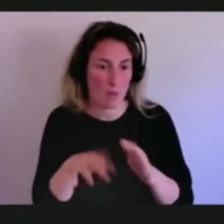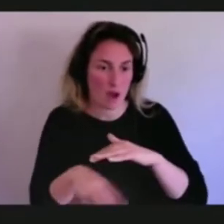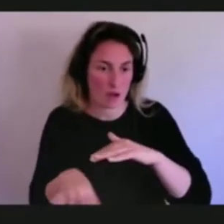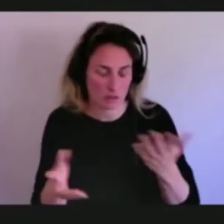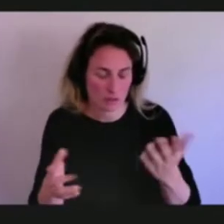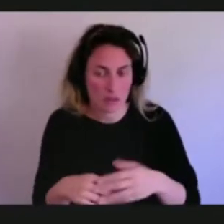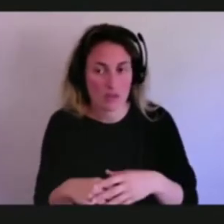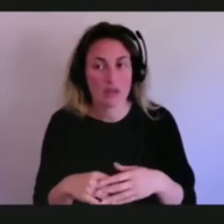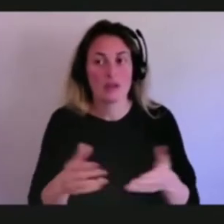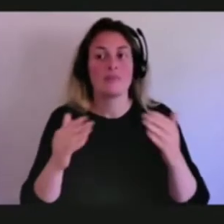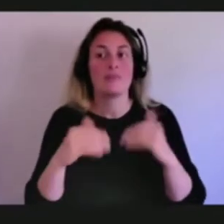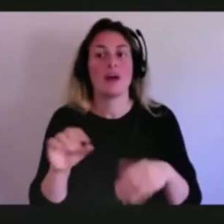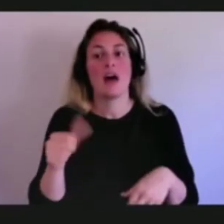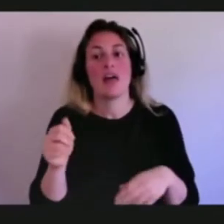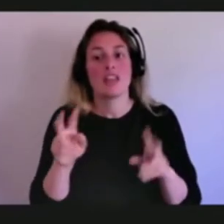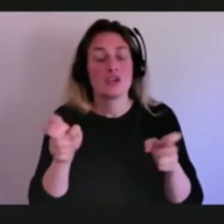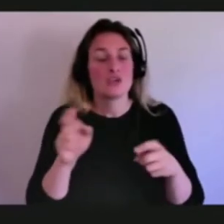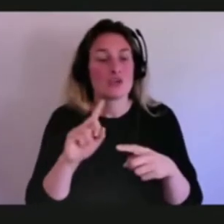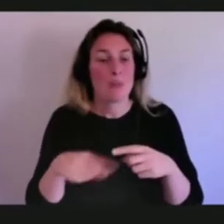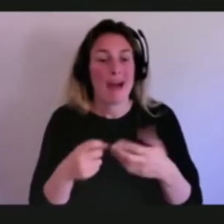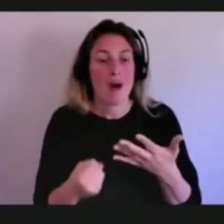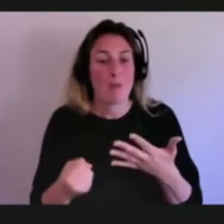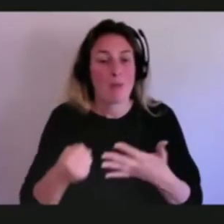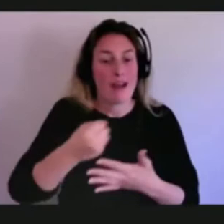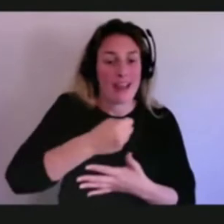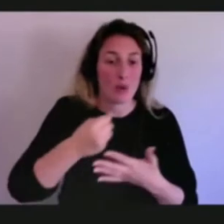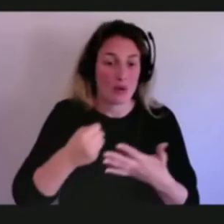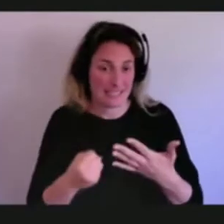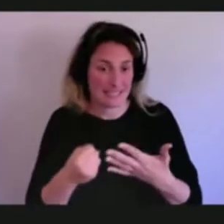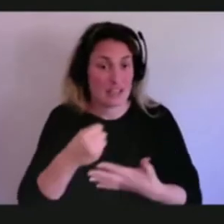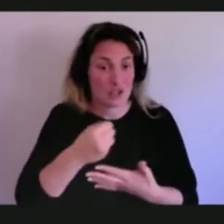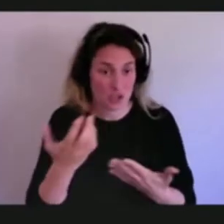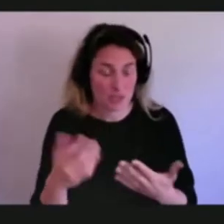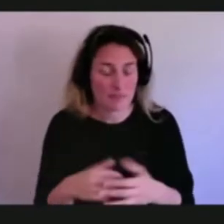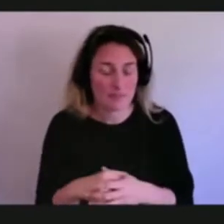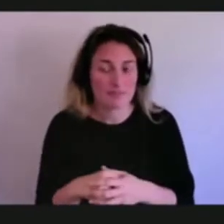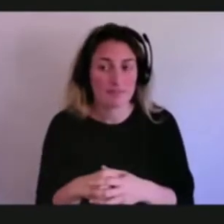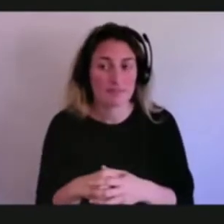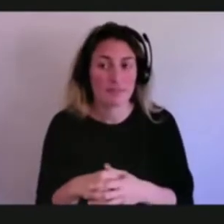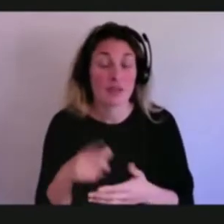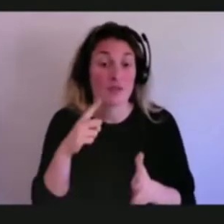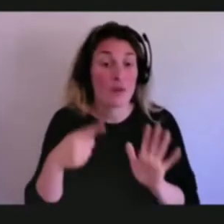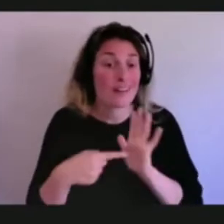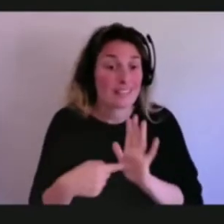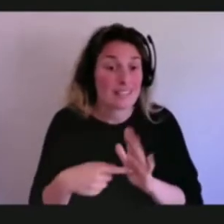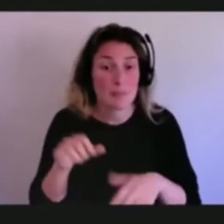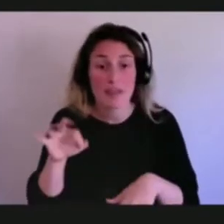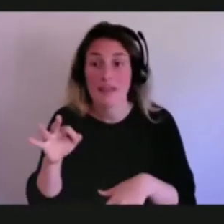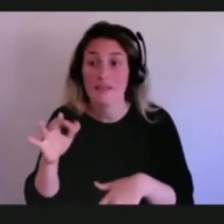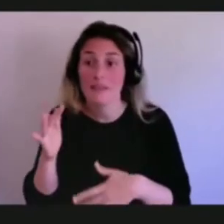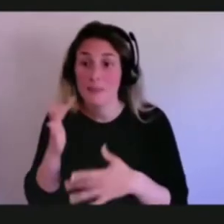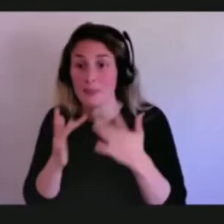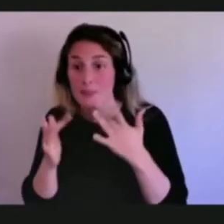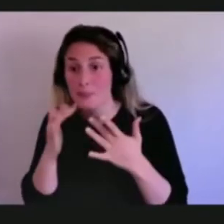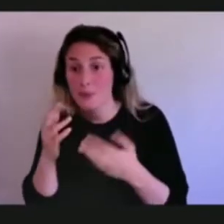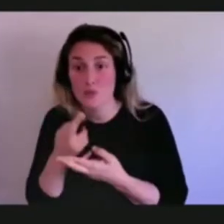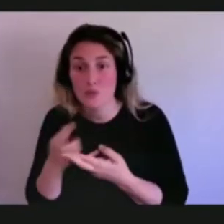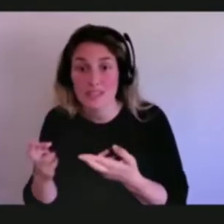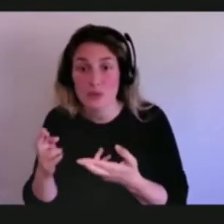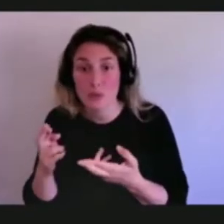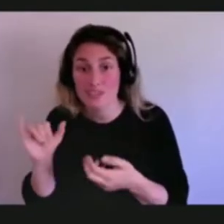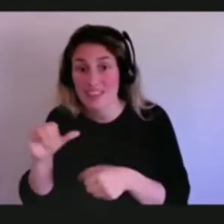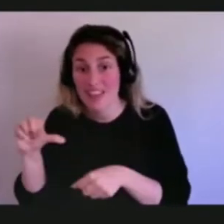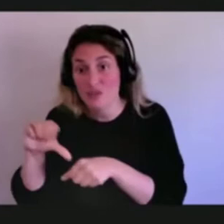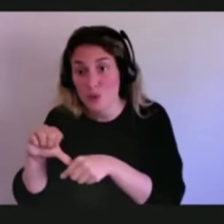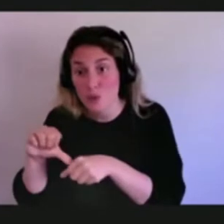prioritization, by which I mean when we have a limited resource like fuel in a disaster